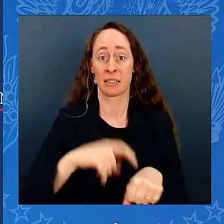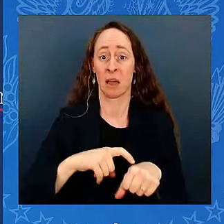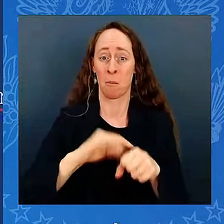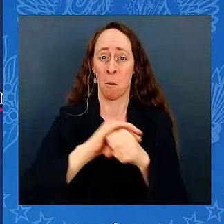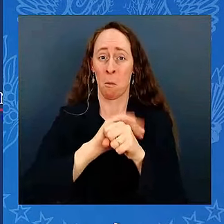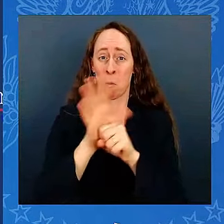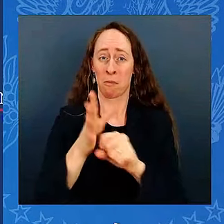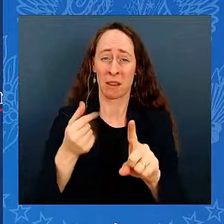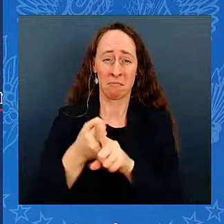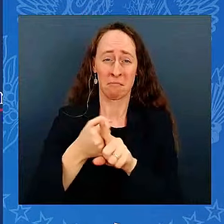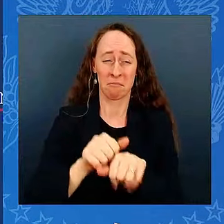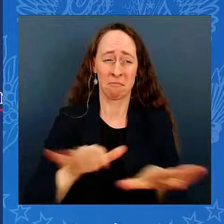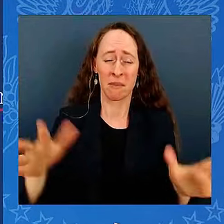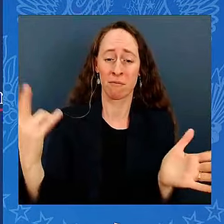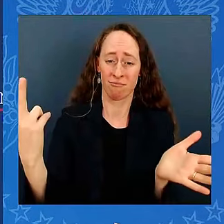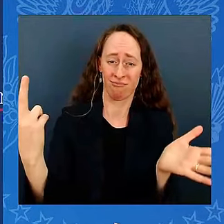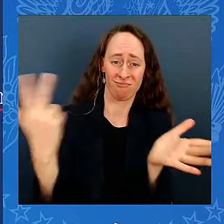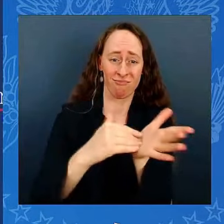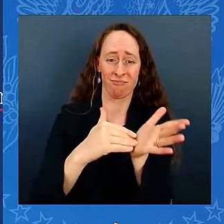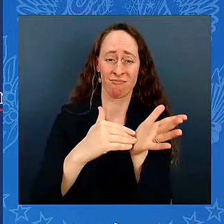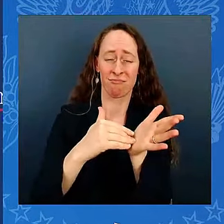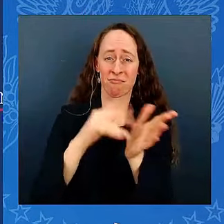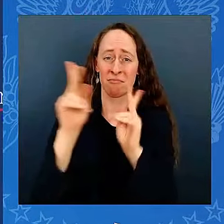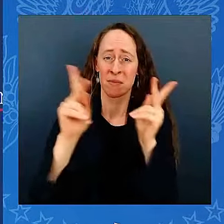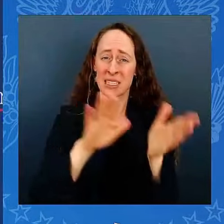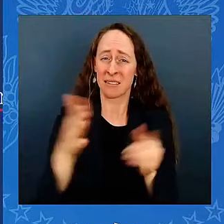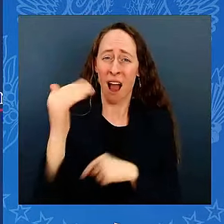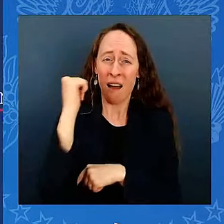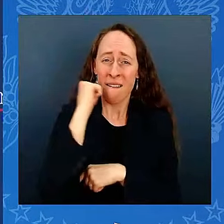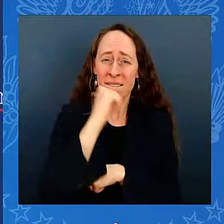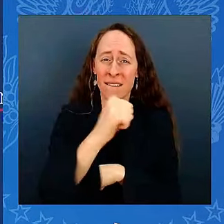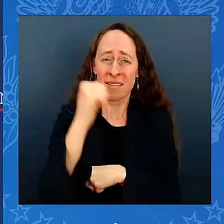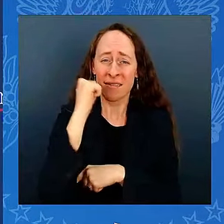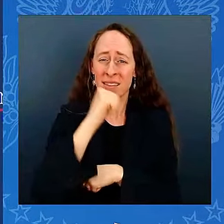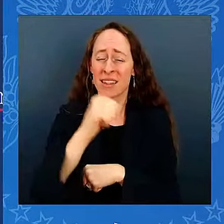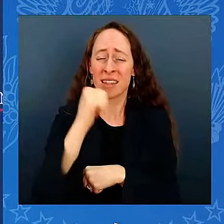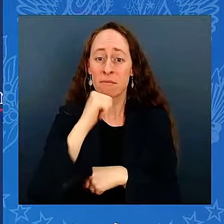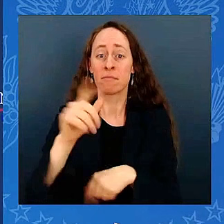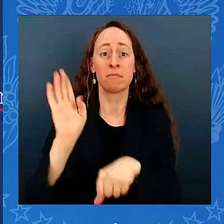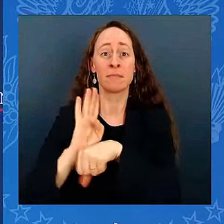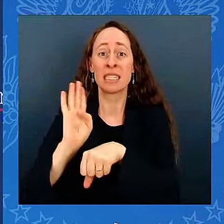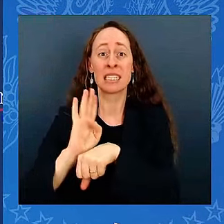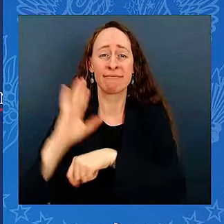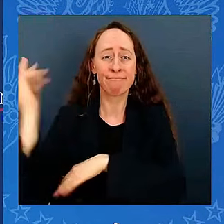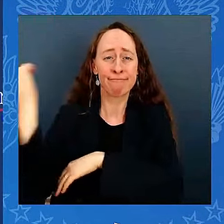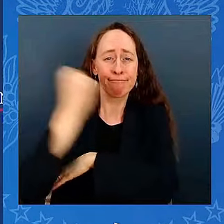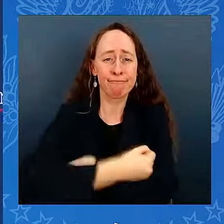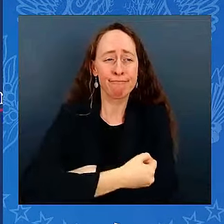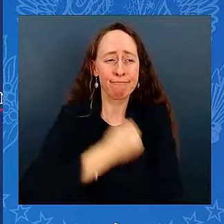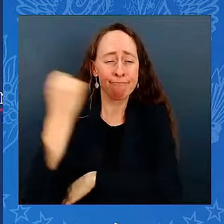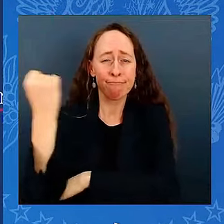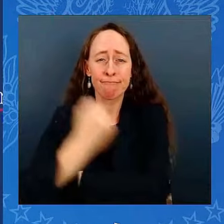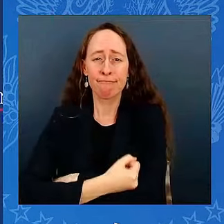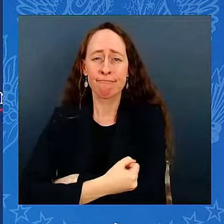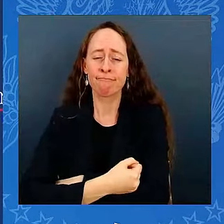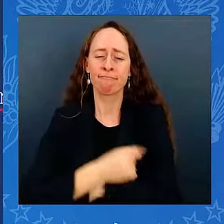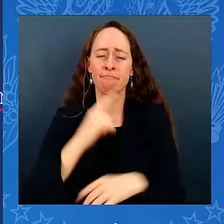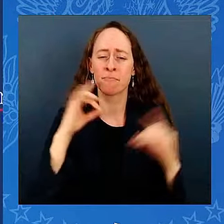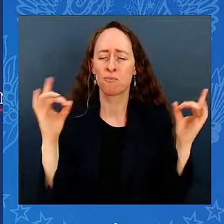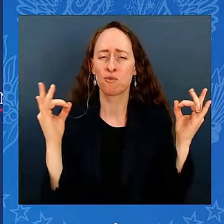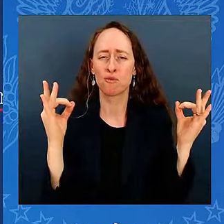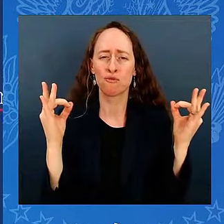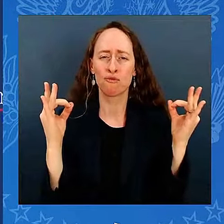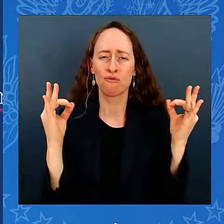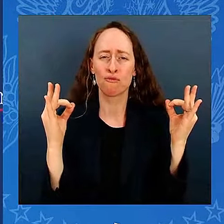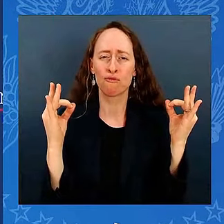global economy was in a tailspin. Four years ago, we inherited the worst pandemic in a century and the worst economic crisis